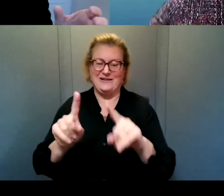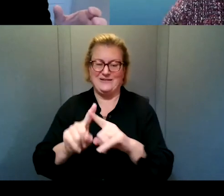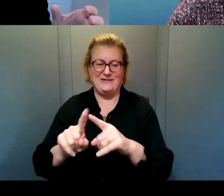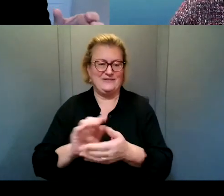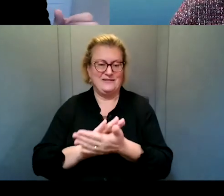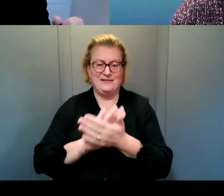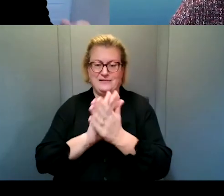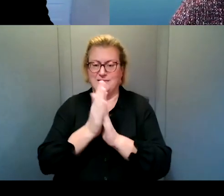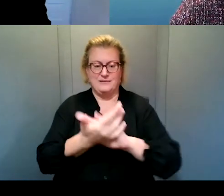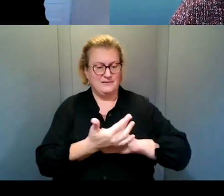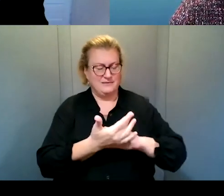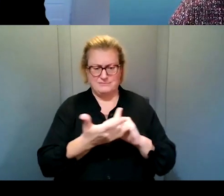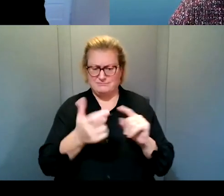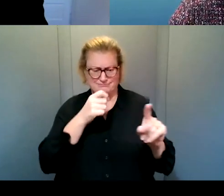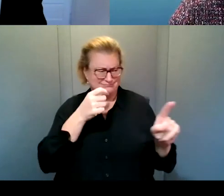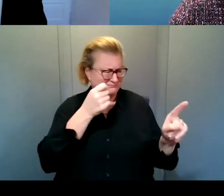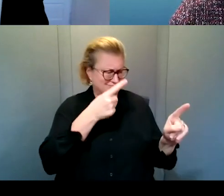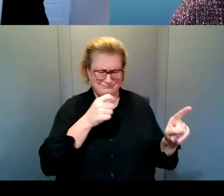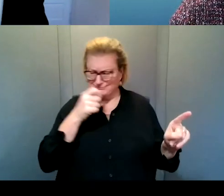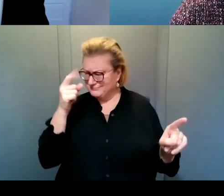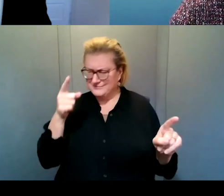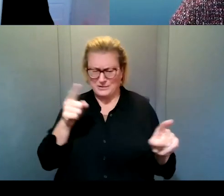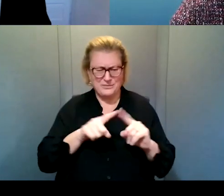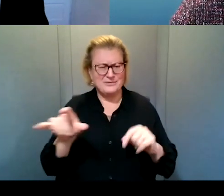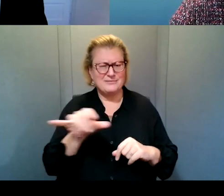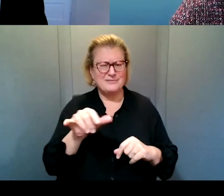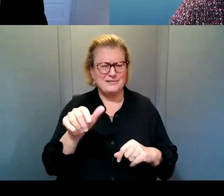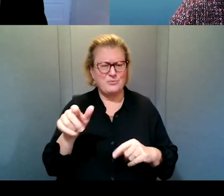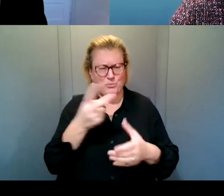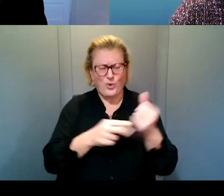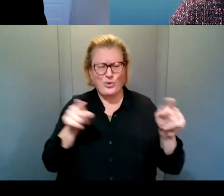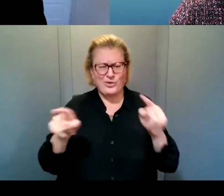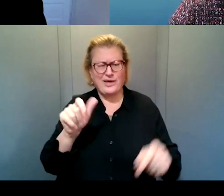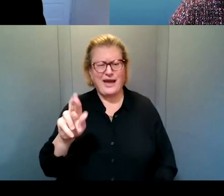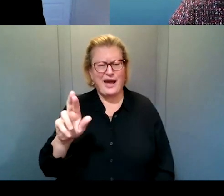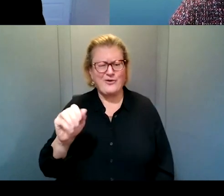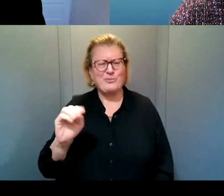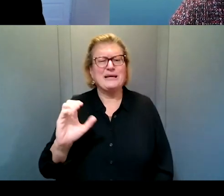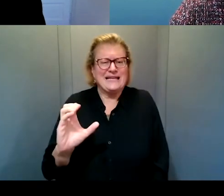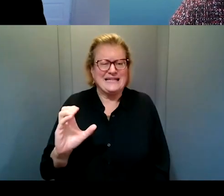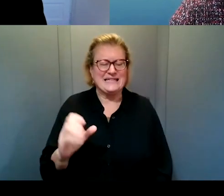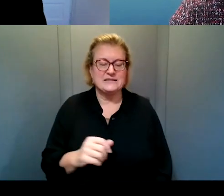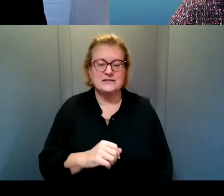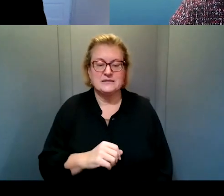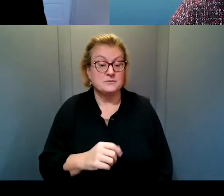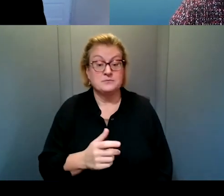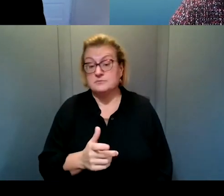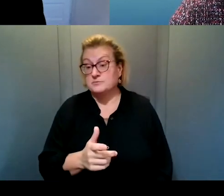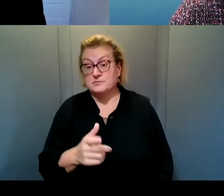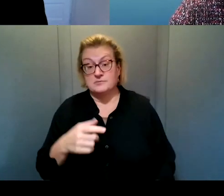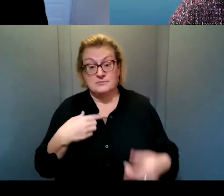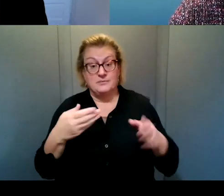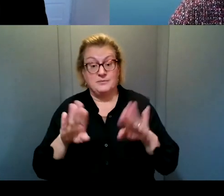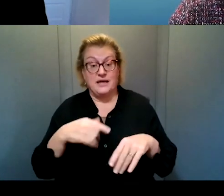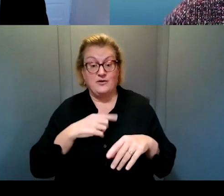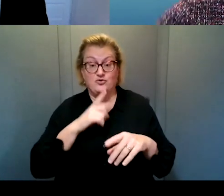incomprehensible. Right. Um, so, so I don't know. Um, it's, Oh, I bet, I bet there are really interesting